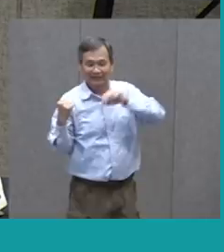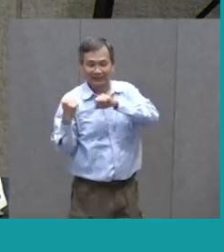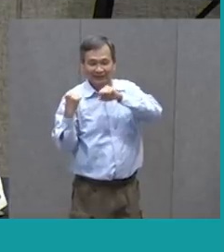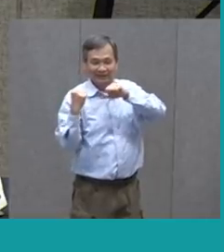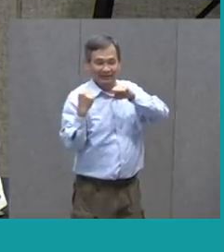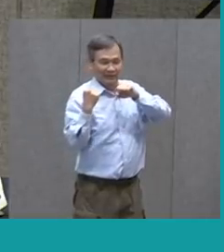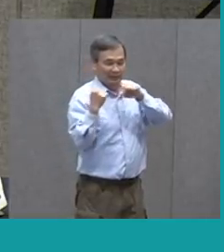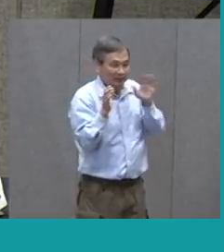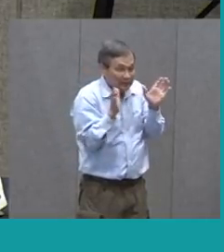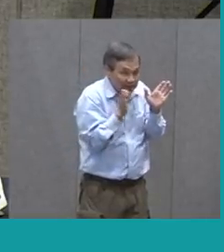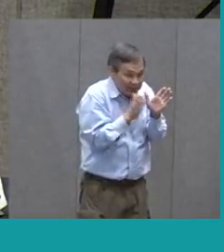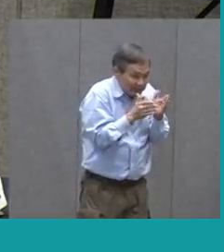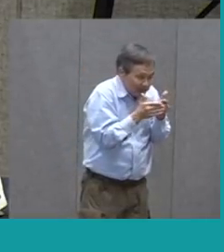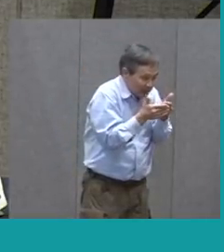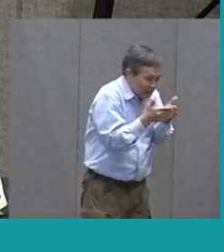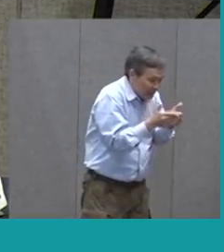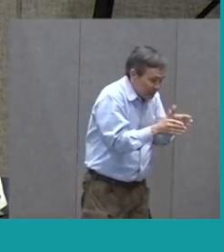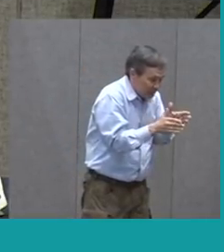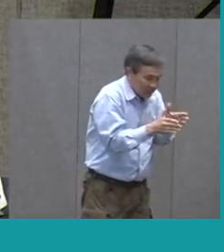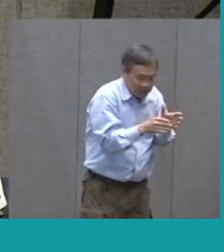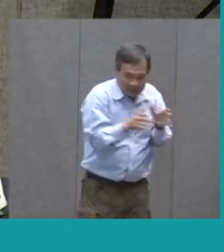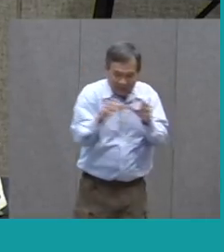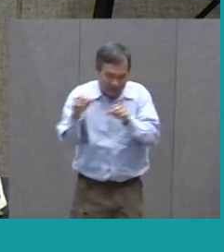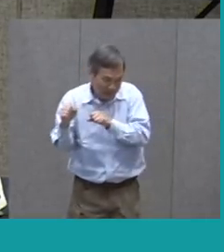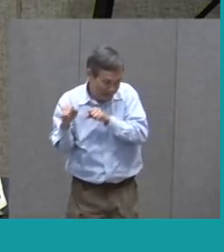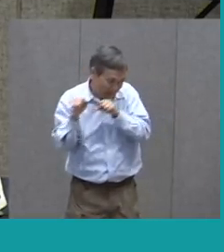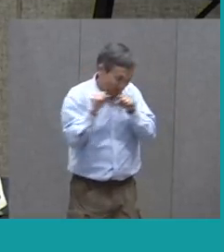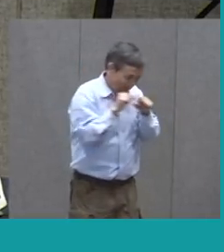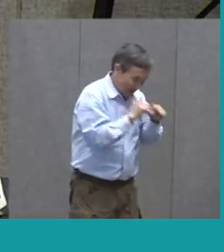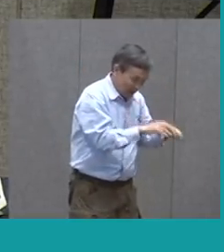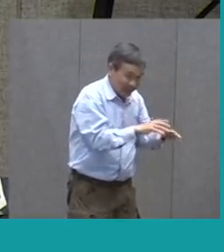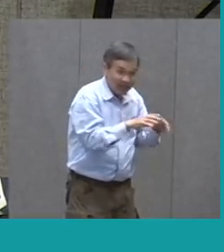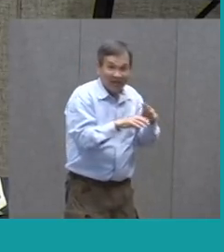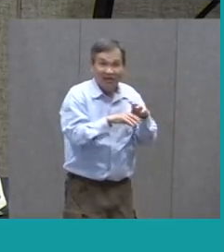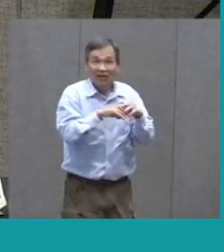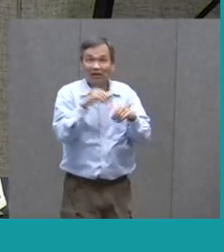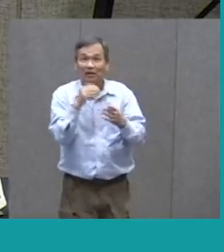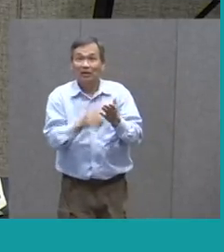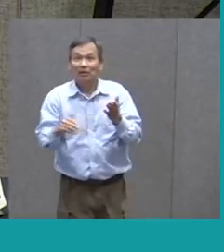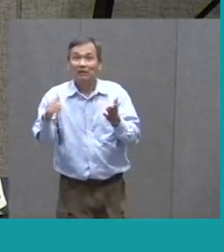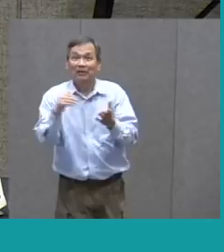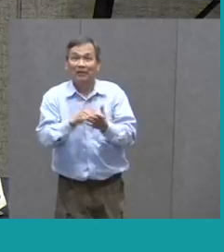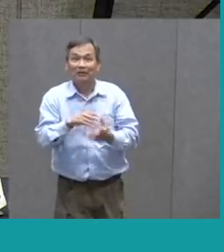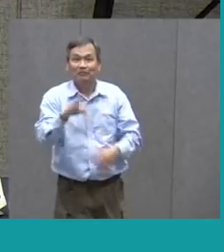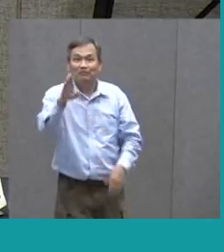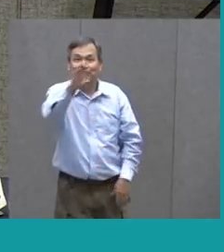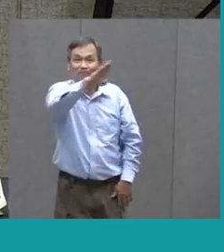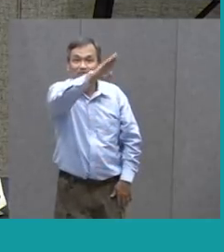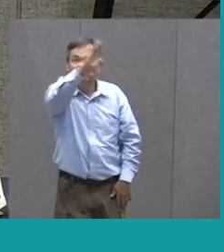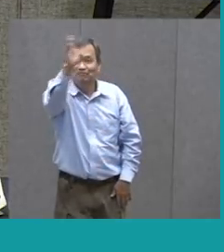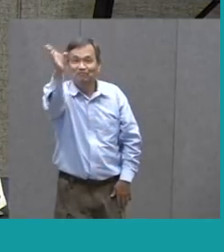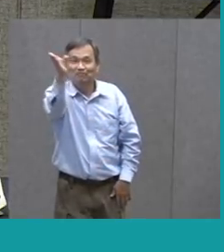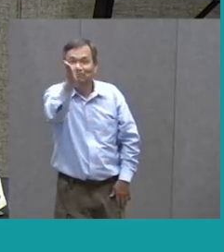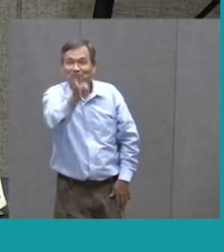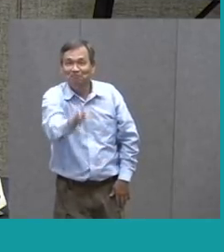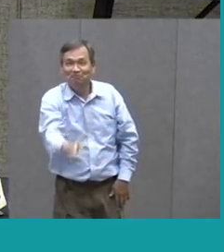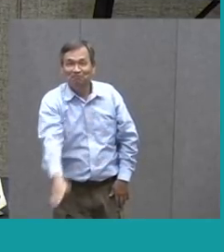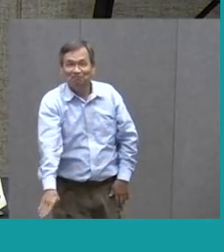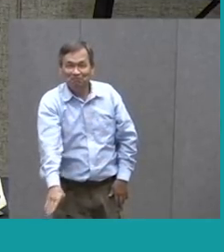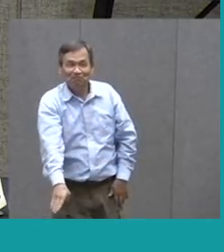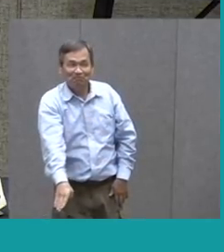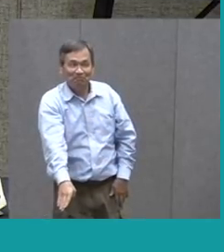parlor And she'll never come out And she'll And